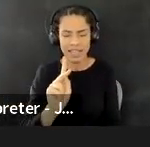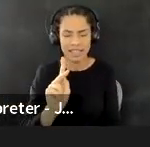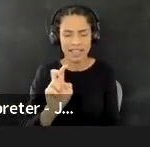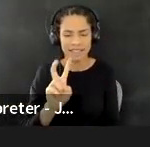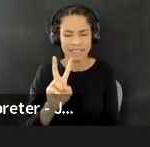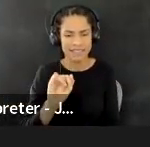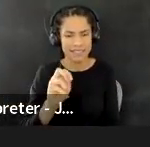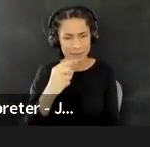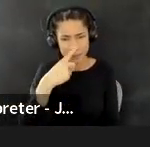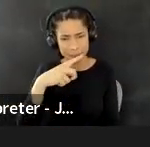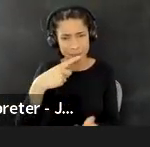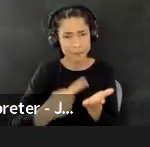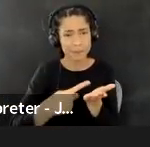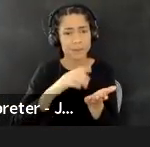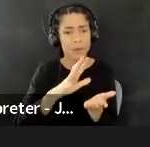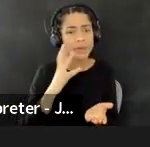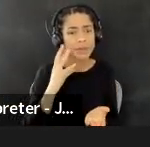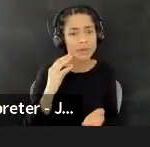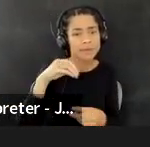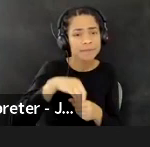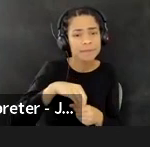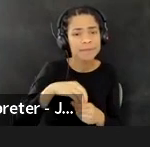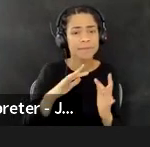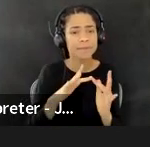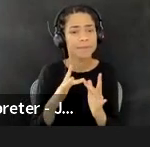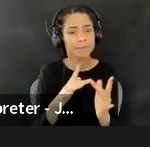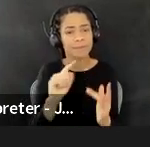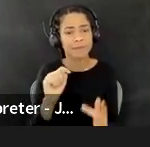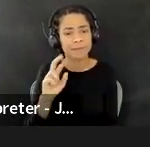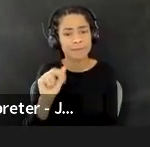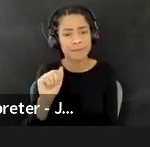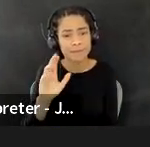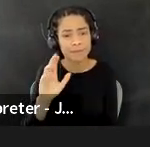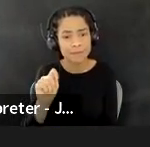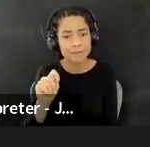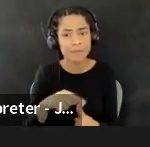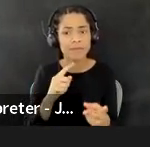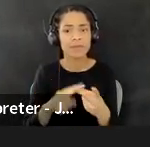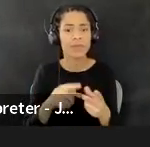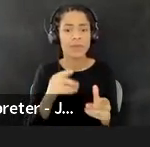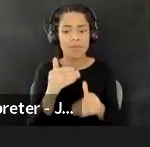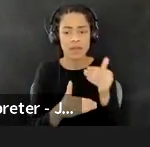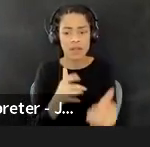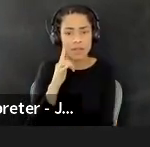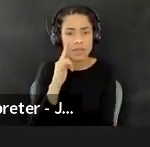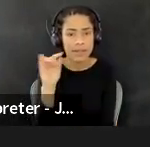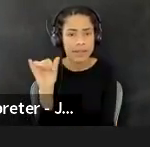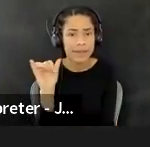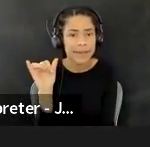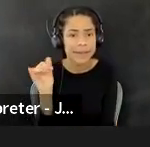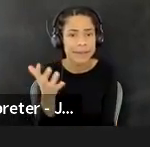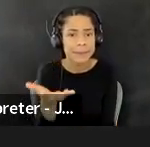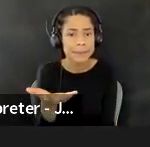the network track and, um, what the process was like and during viewpoints and whatnot.